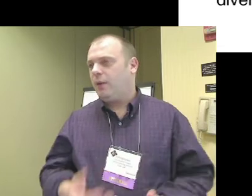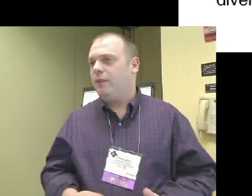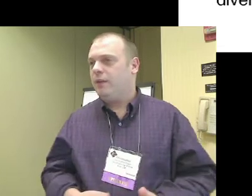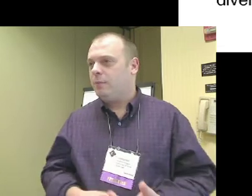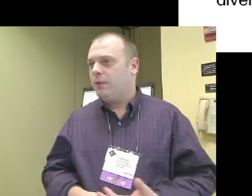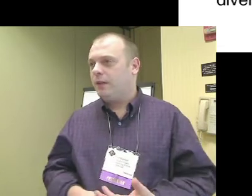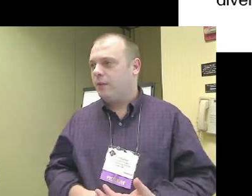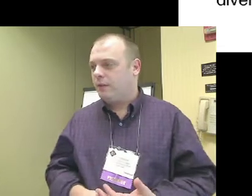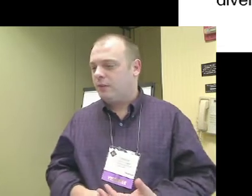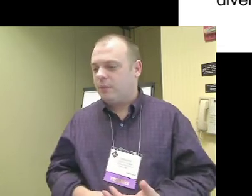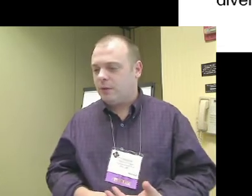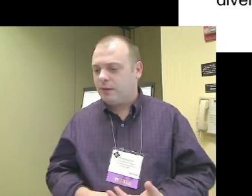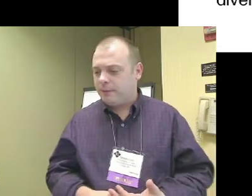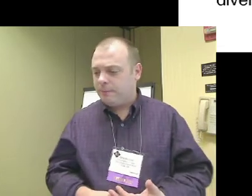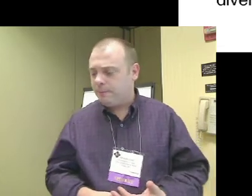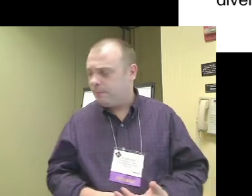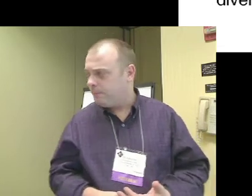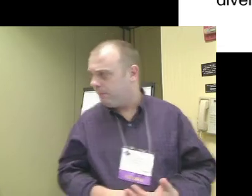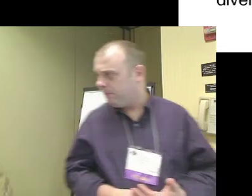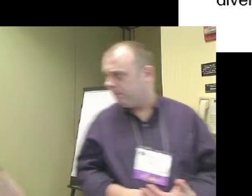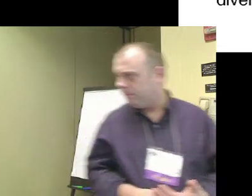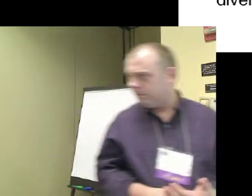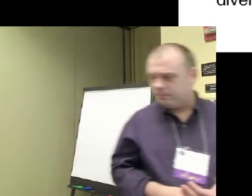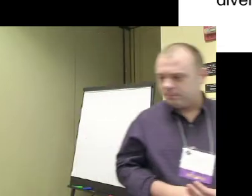has some resonance in particular in this community.